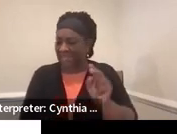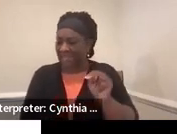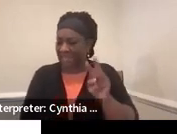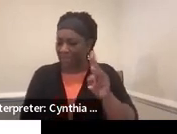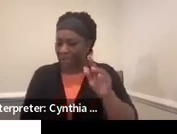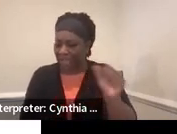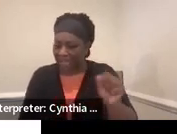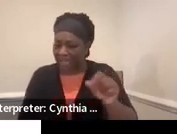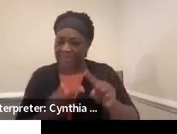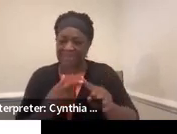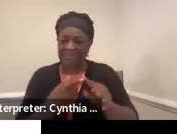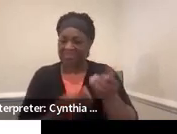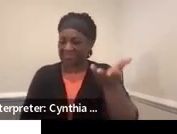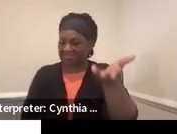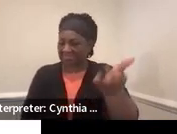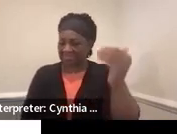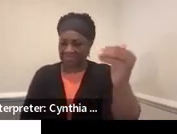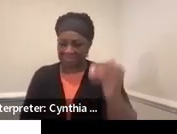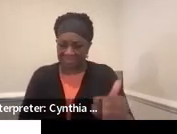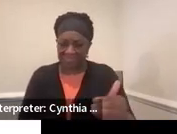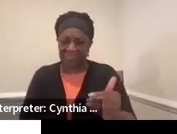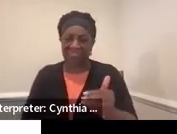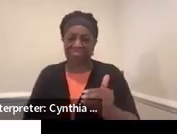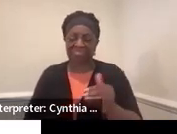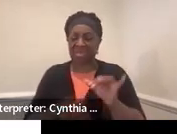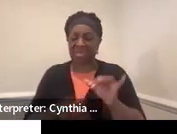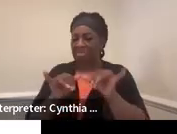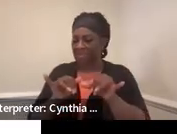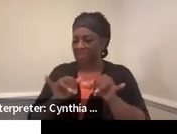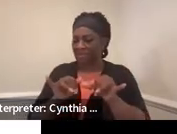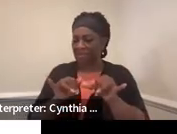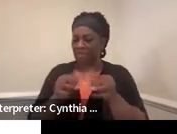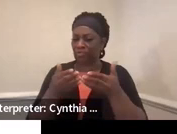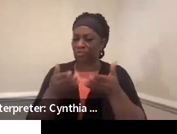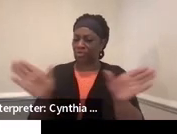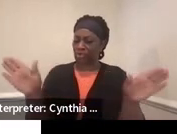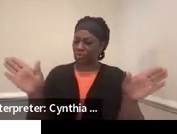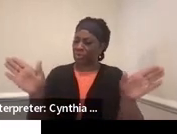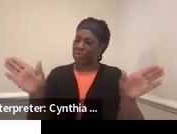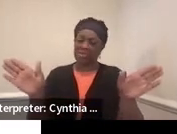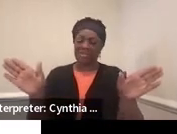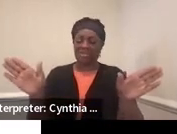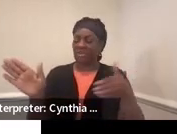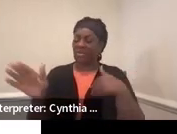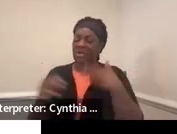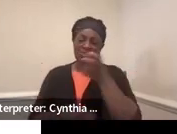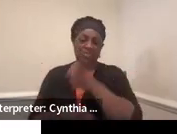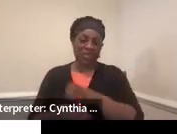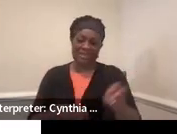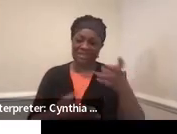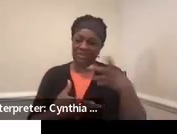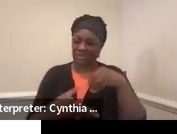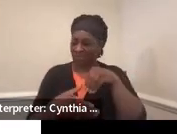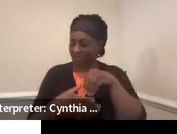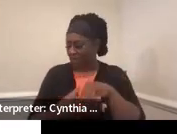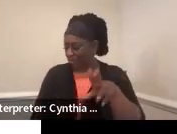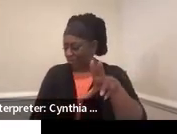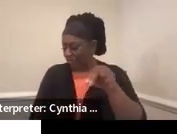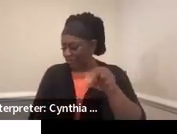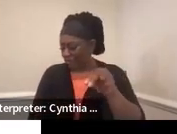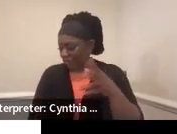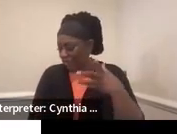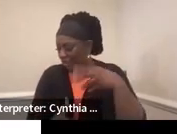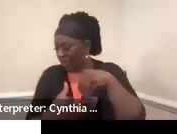any curriculum-based measures. Those, generally speaking, do not have transition components, so we would not include